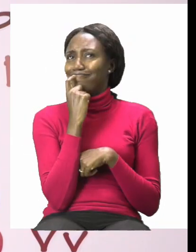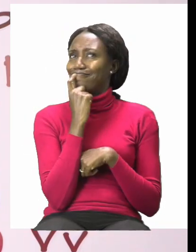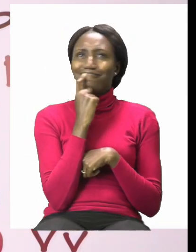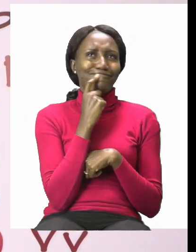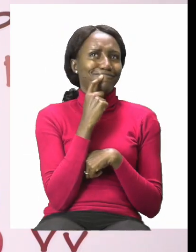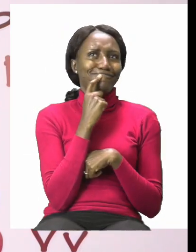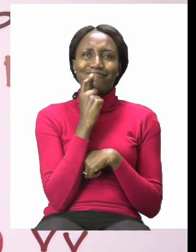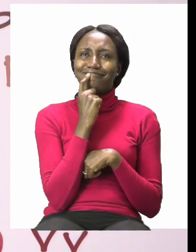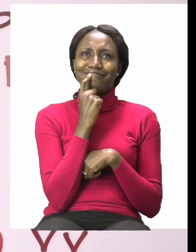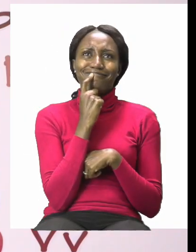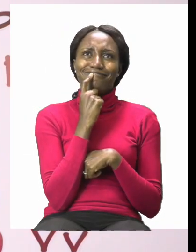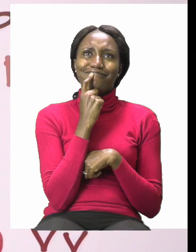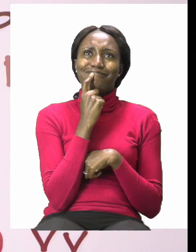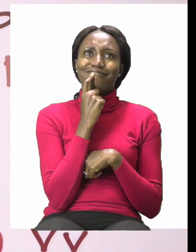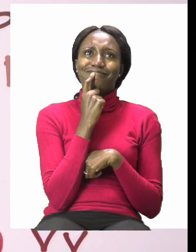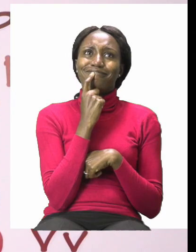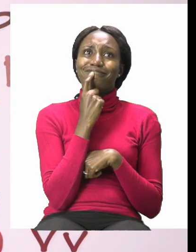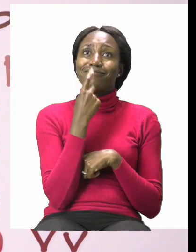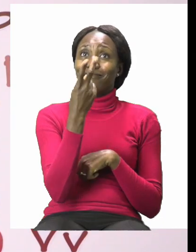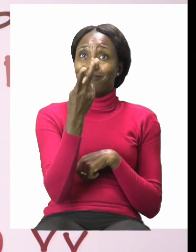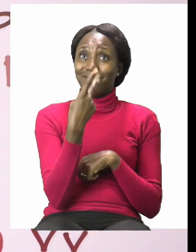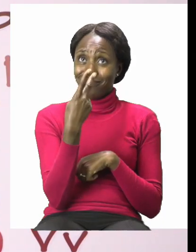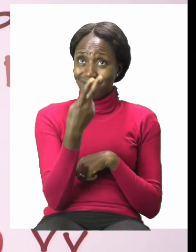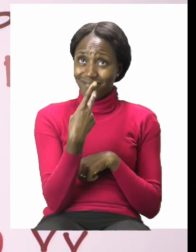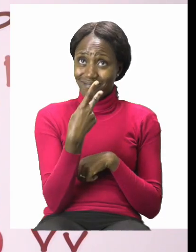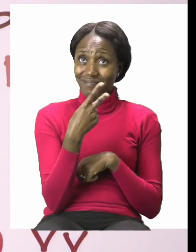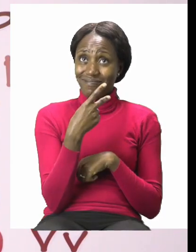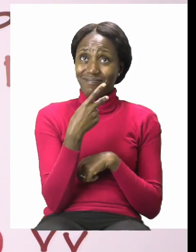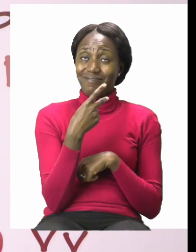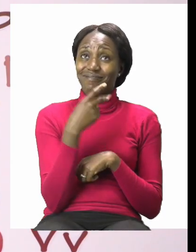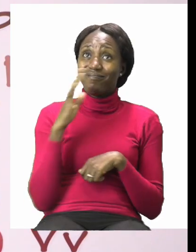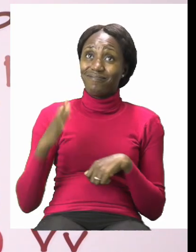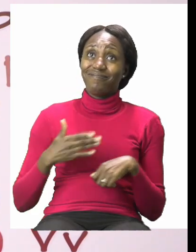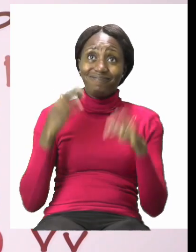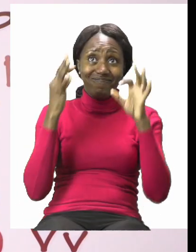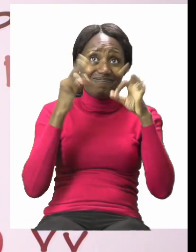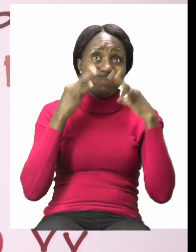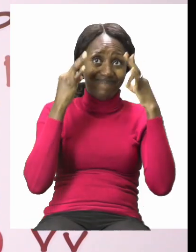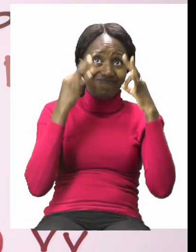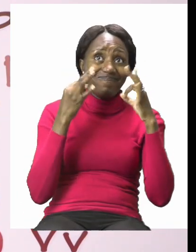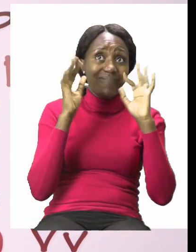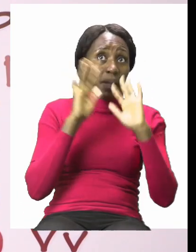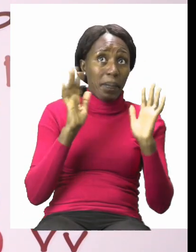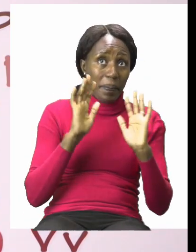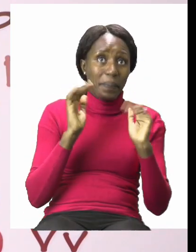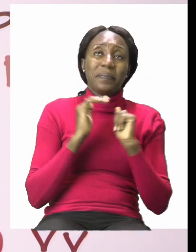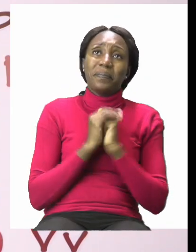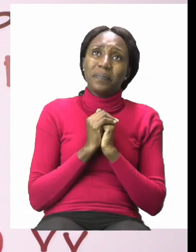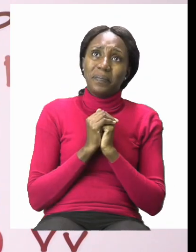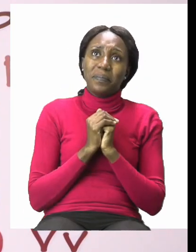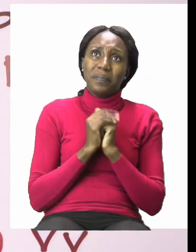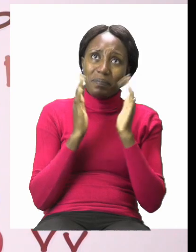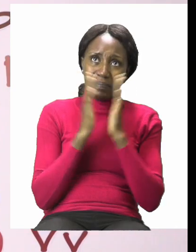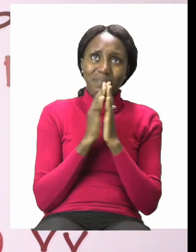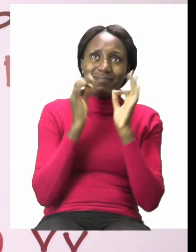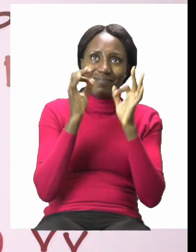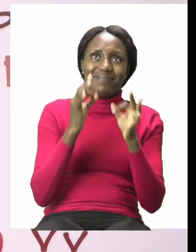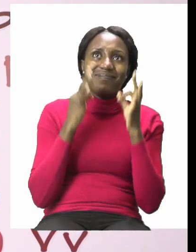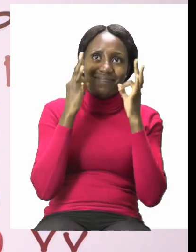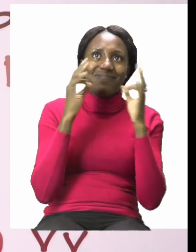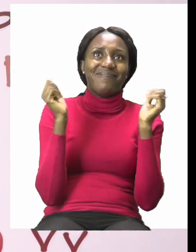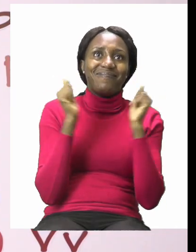So, Zoshi and I would like to say goodbye together with a special goodbye song. And if you know it, you can also sing it with us.